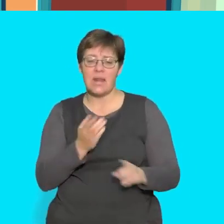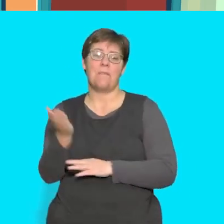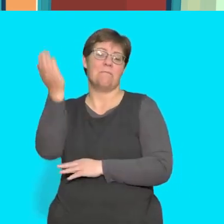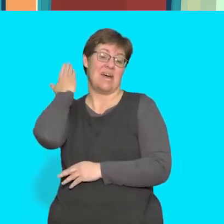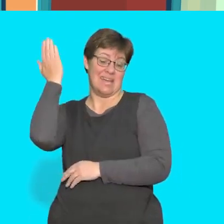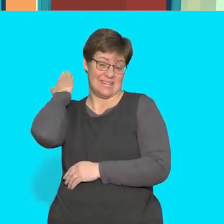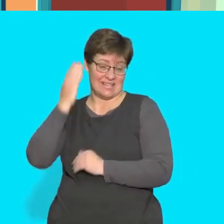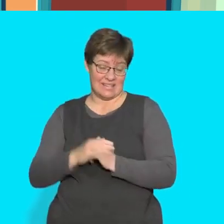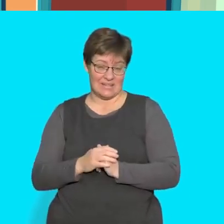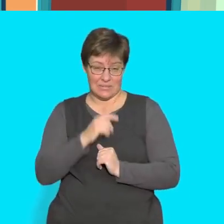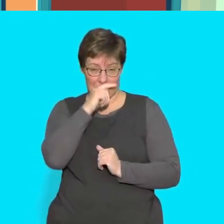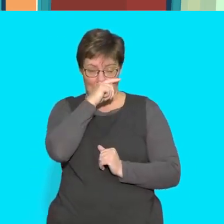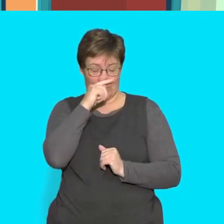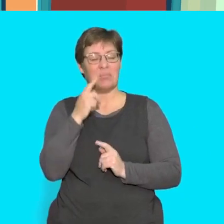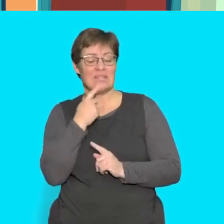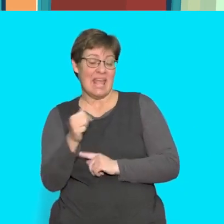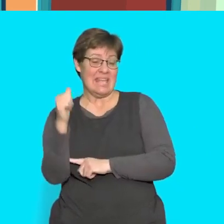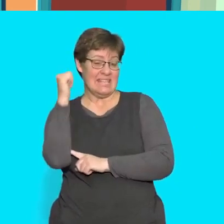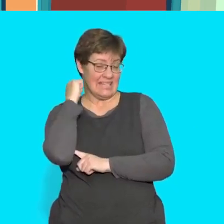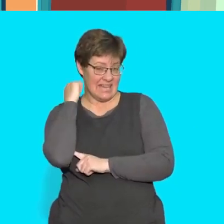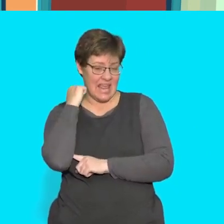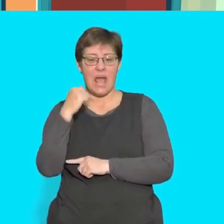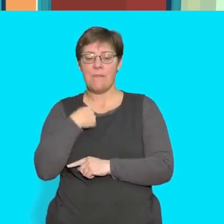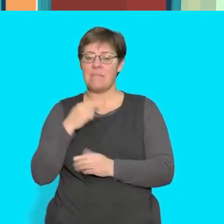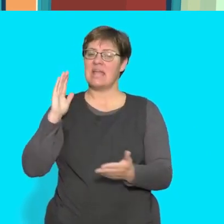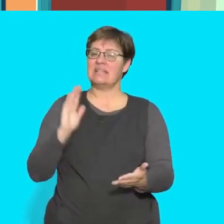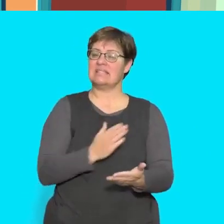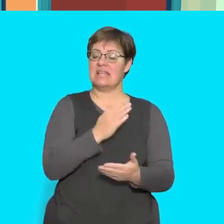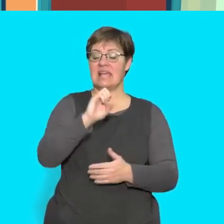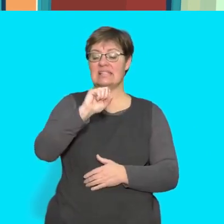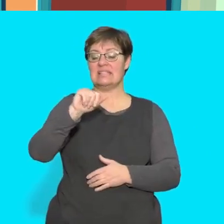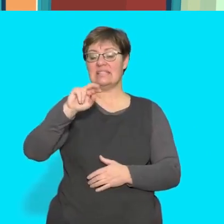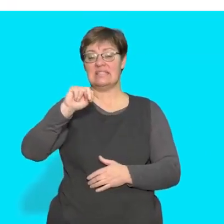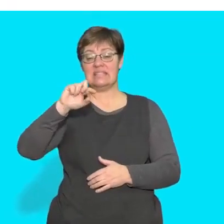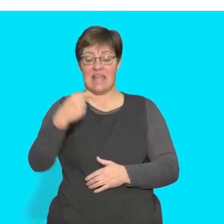say yesterday i sang in the school choir